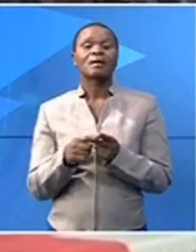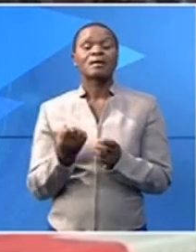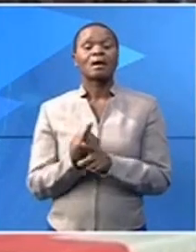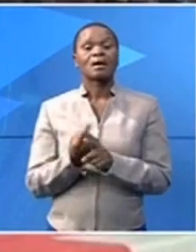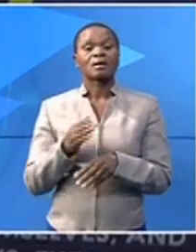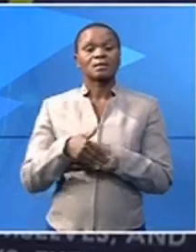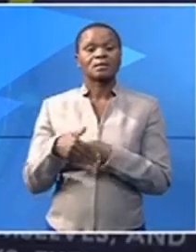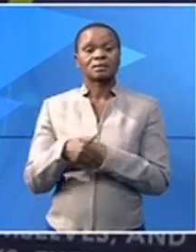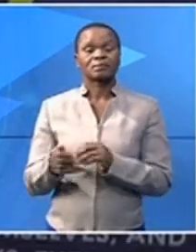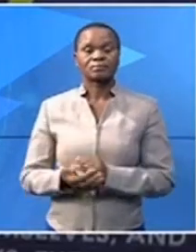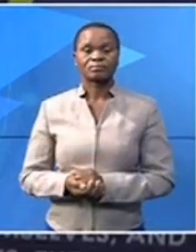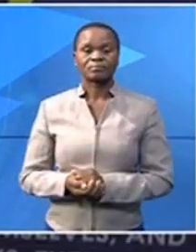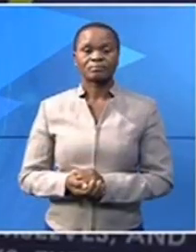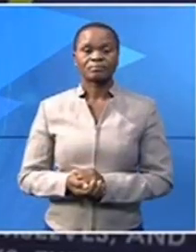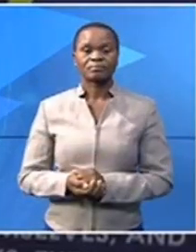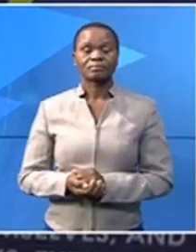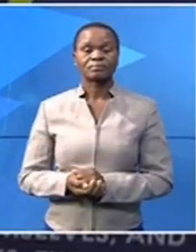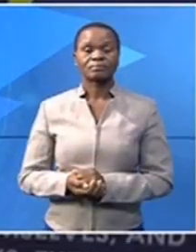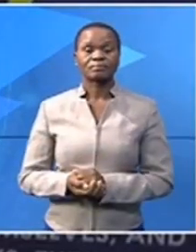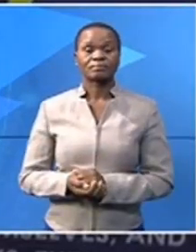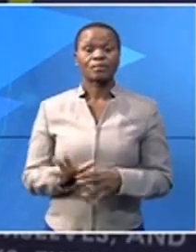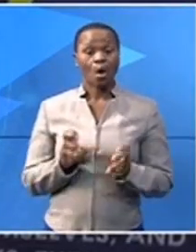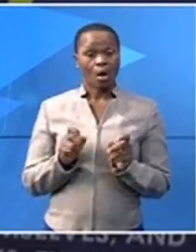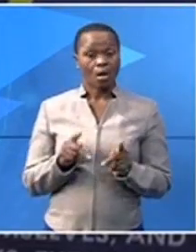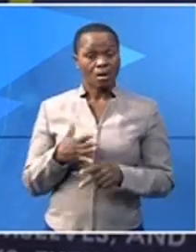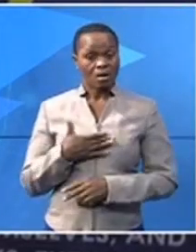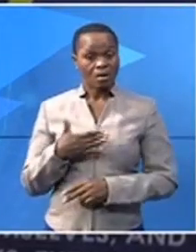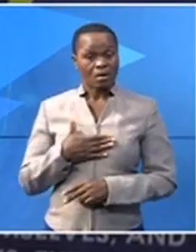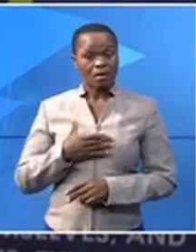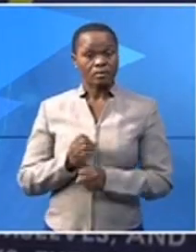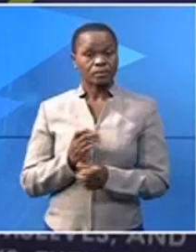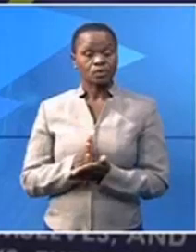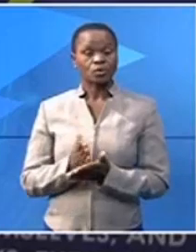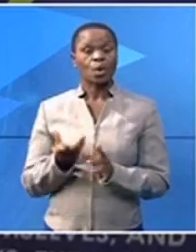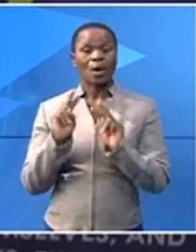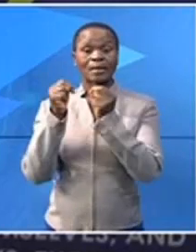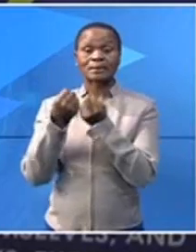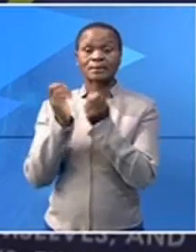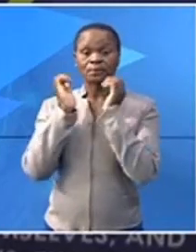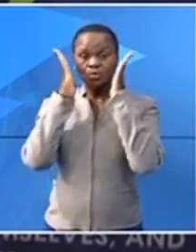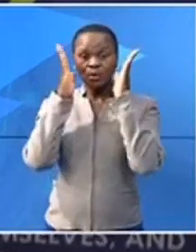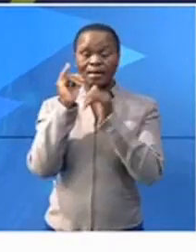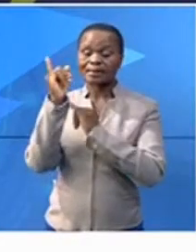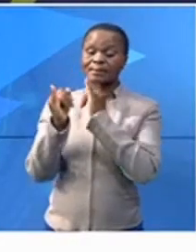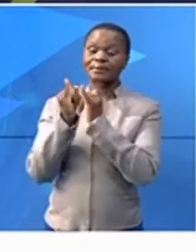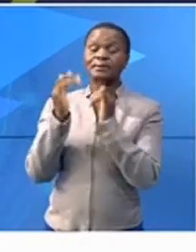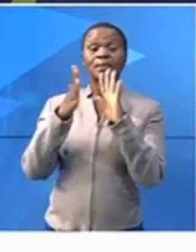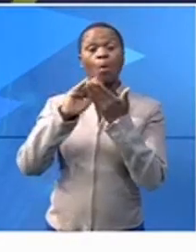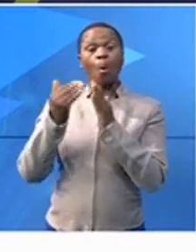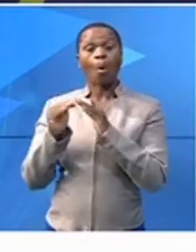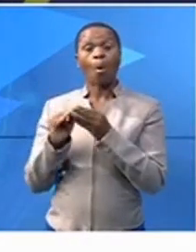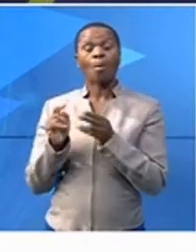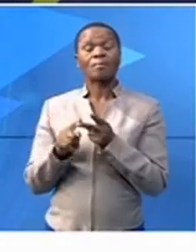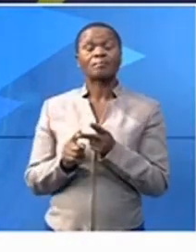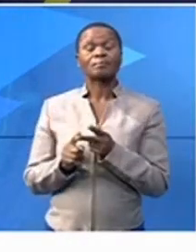I'd like to take this opportunity to assure Maswati and the international community that His